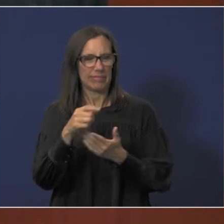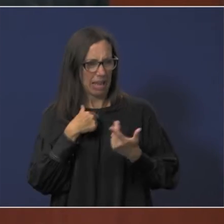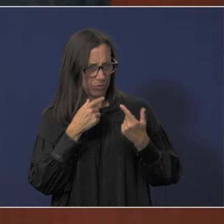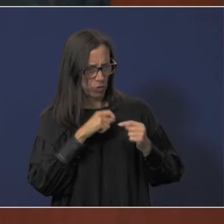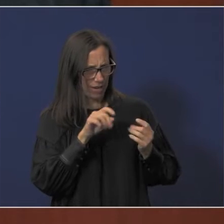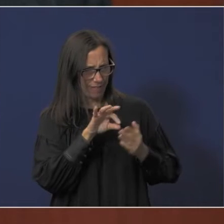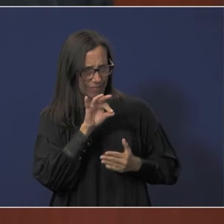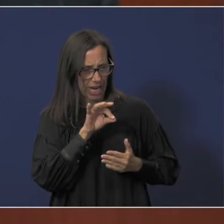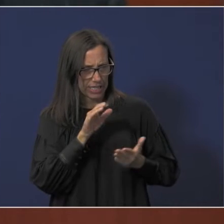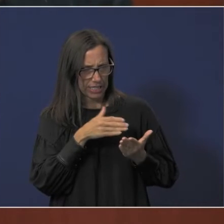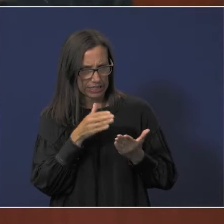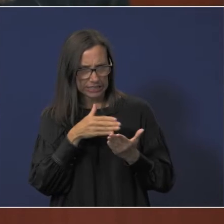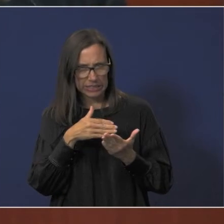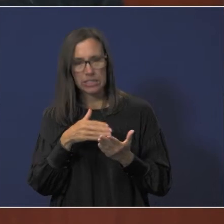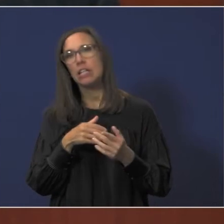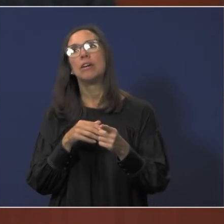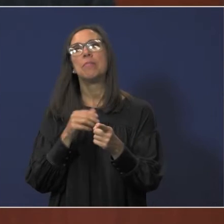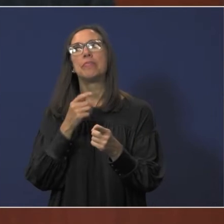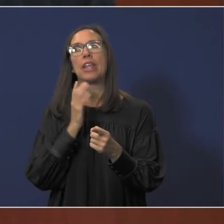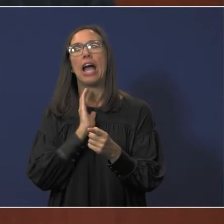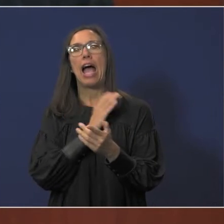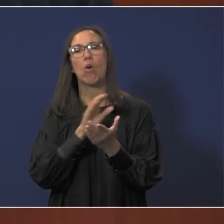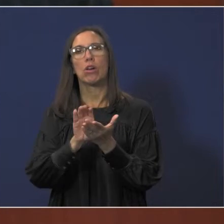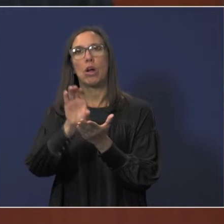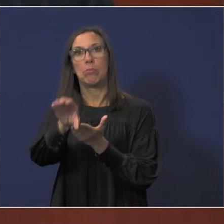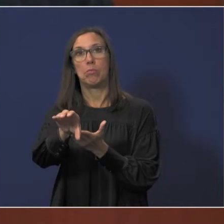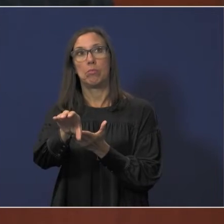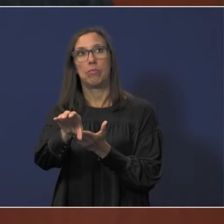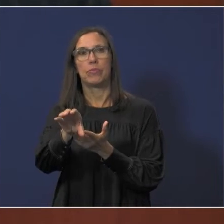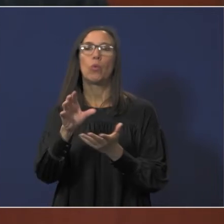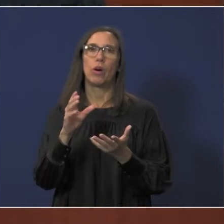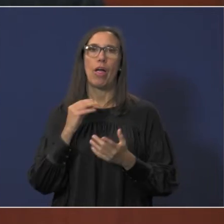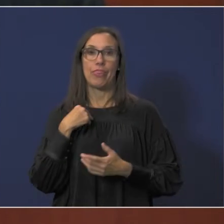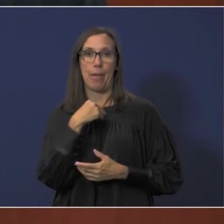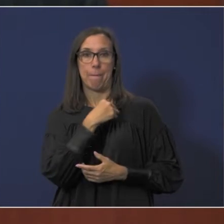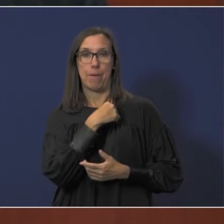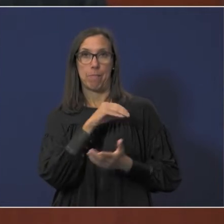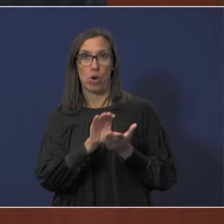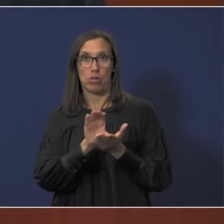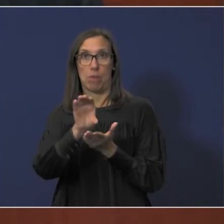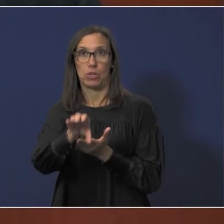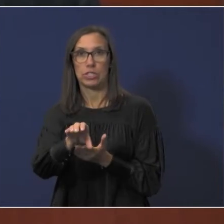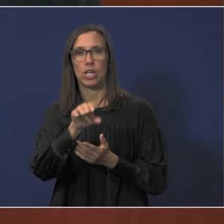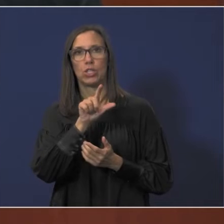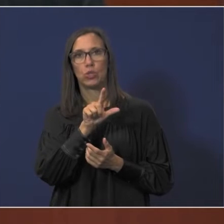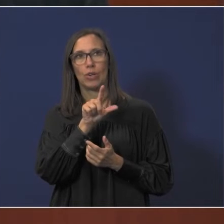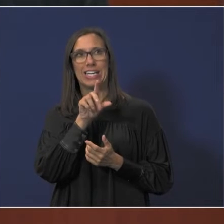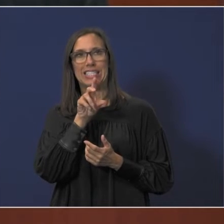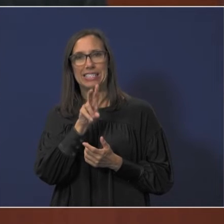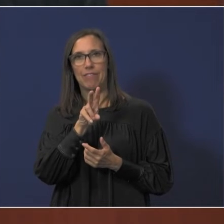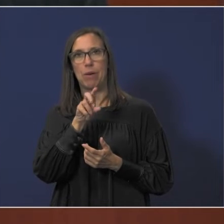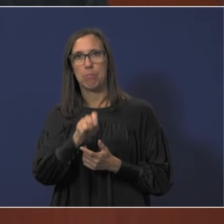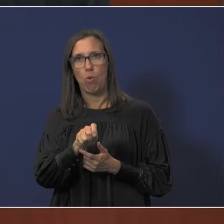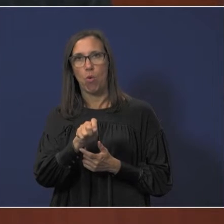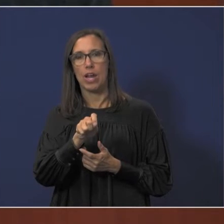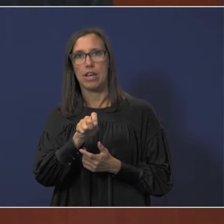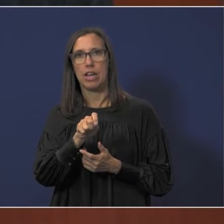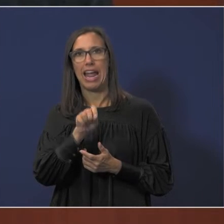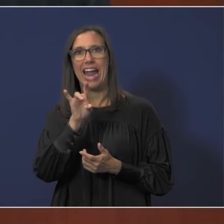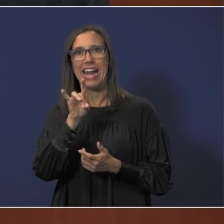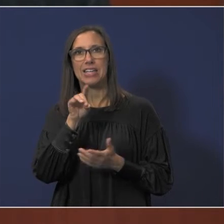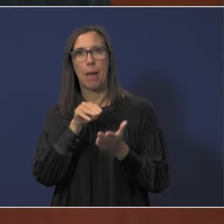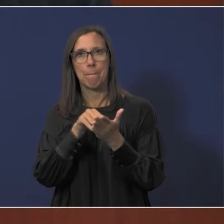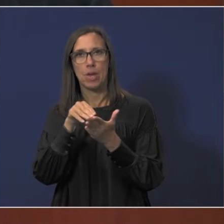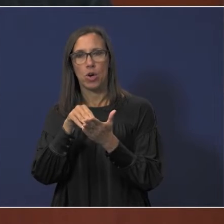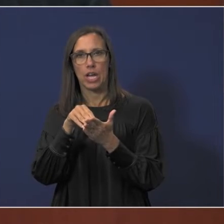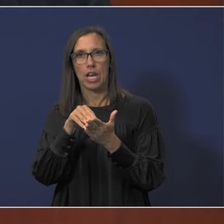find it were uh the member well the district contribution was 27.8 million and